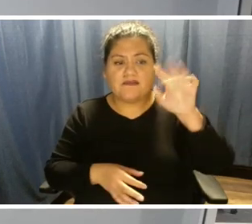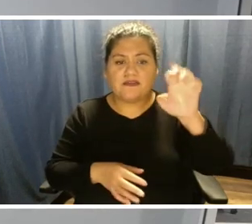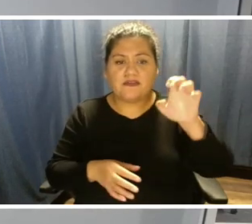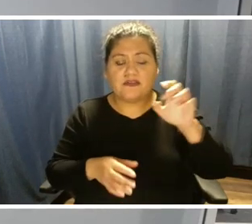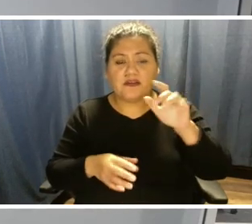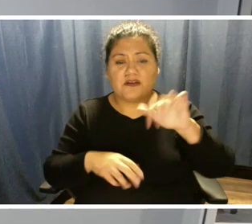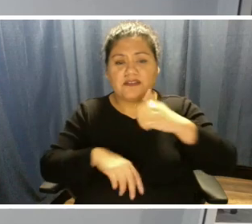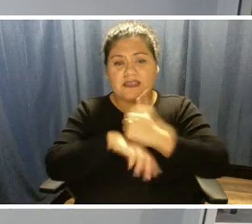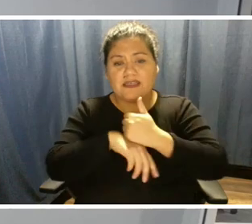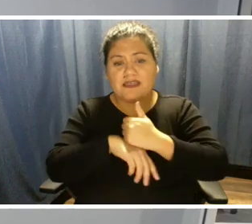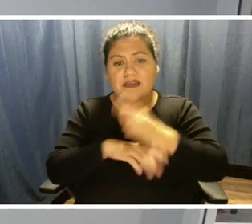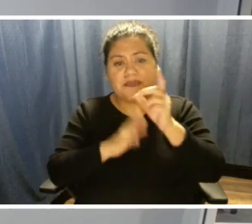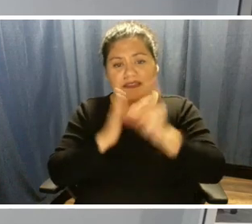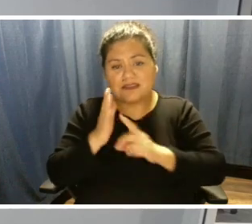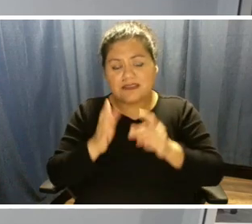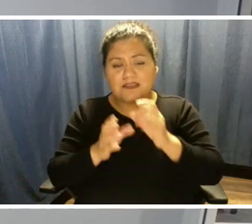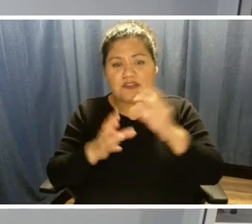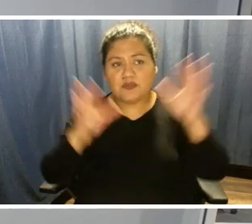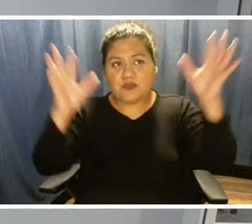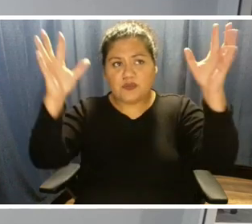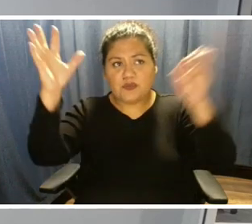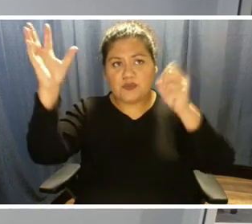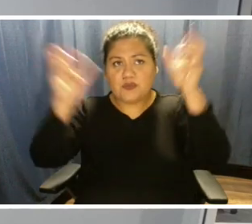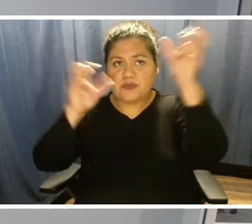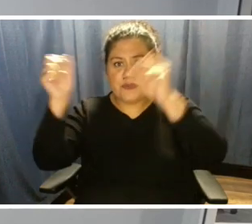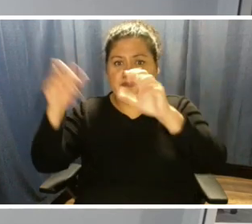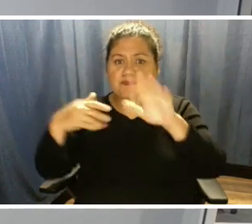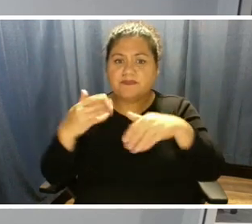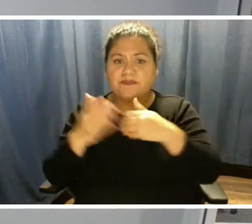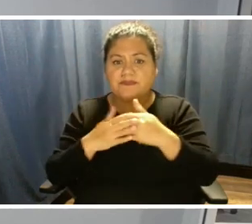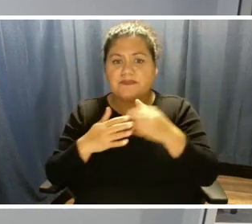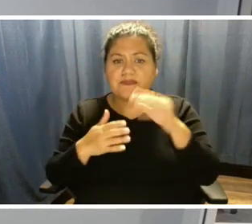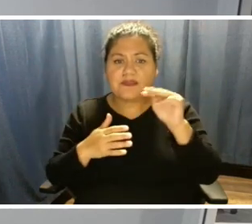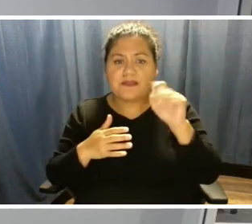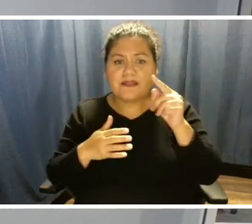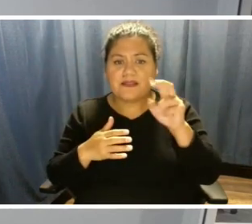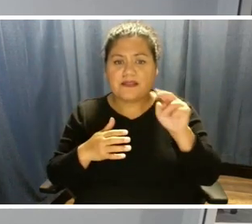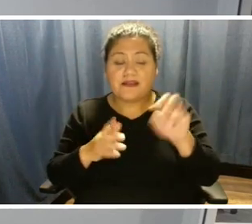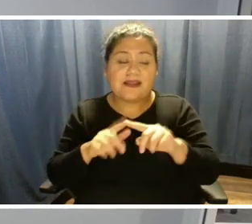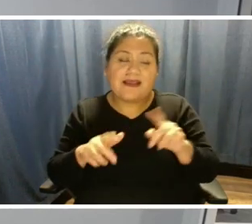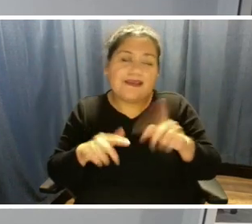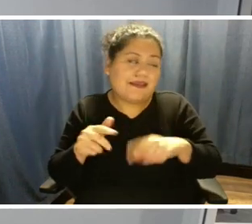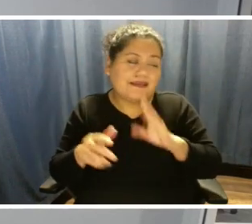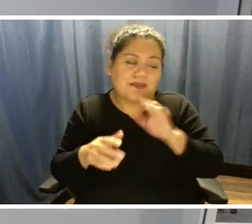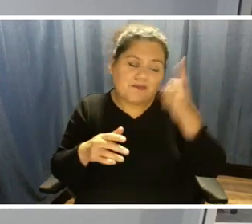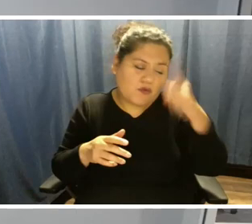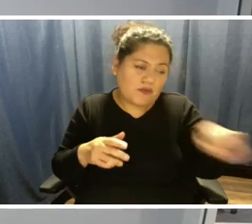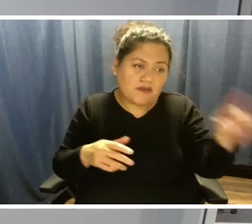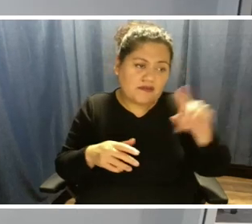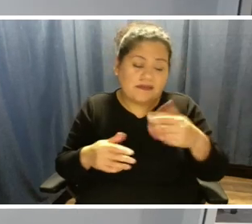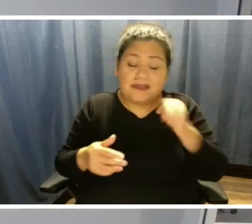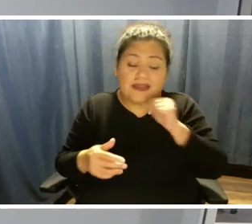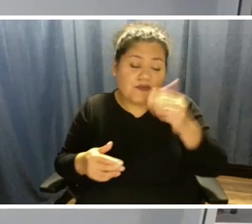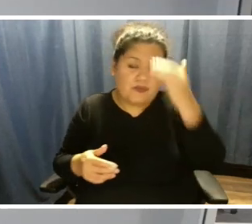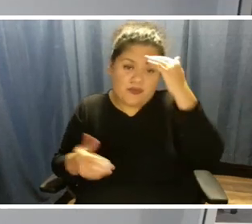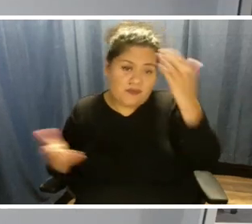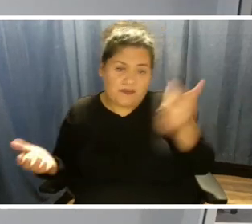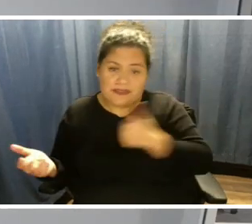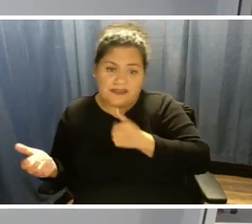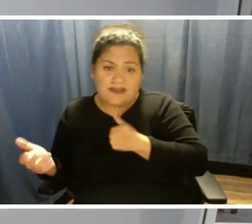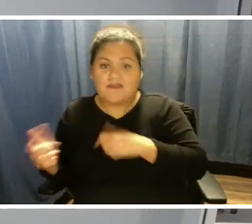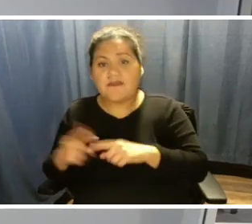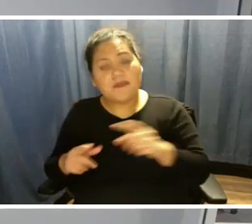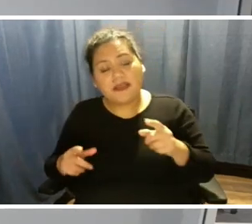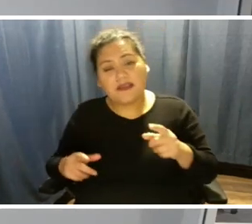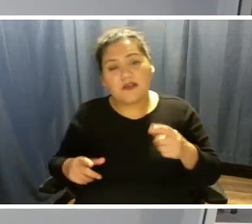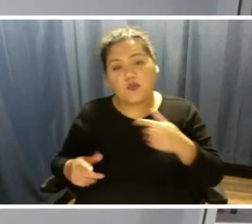in the atmosphere. I can't speak to things that some of them are not doing because I just don't have any knowledge of it. But we tend to buy